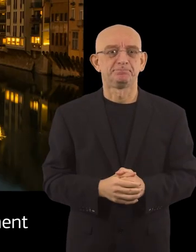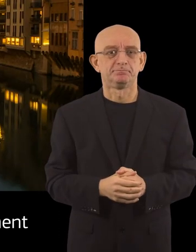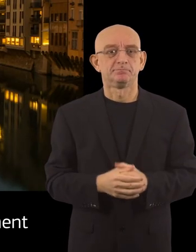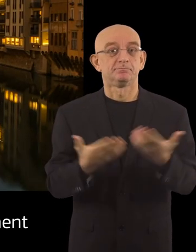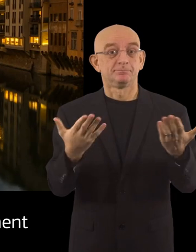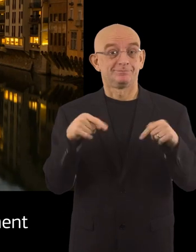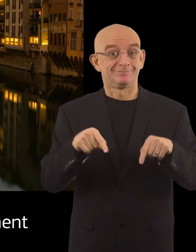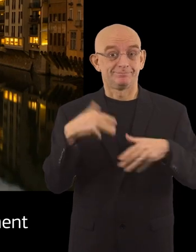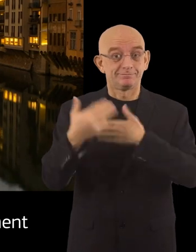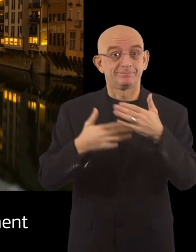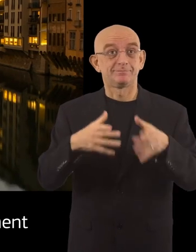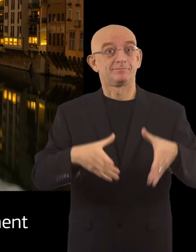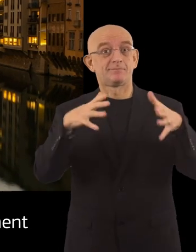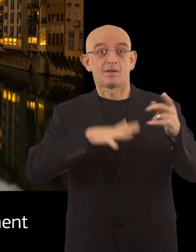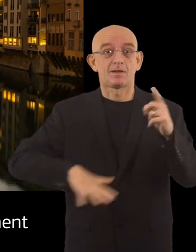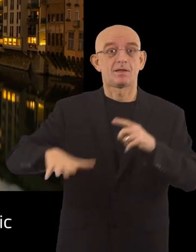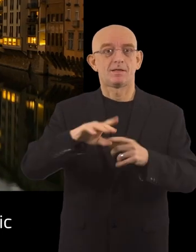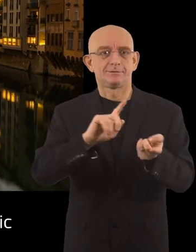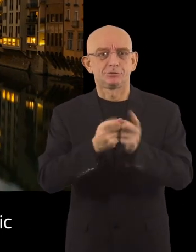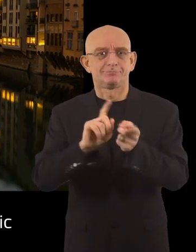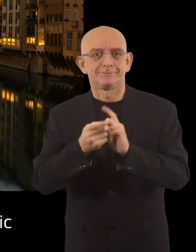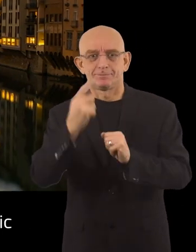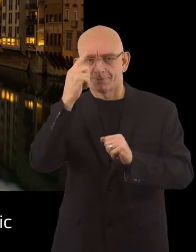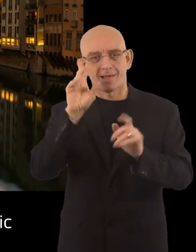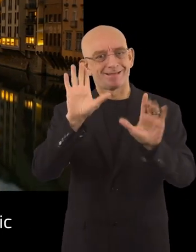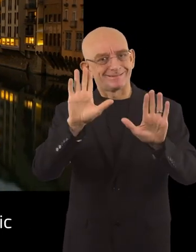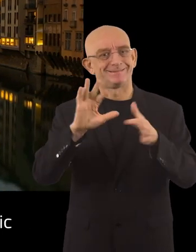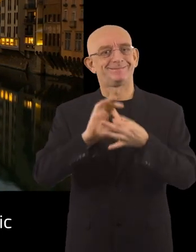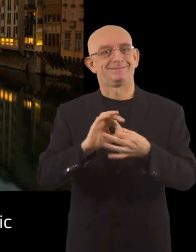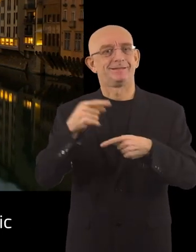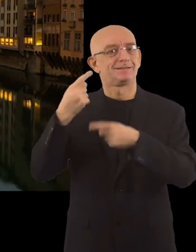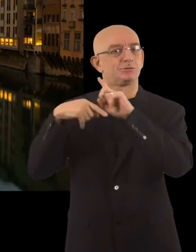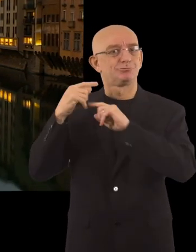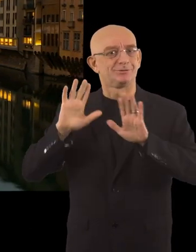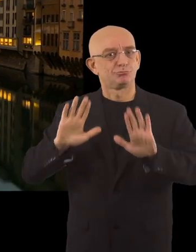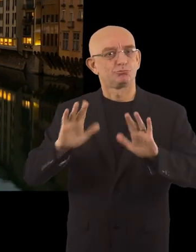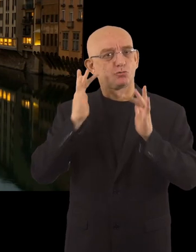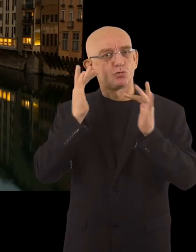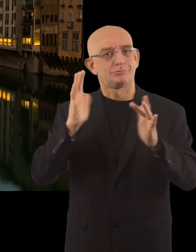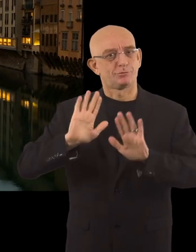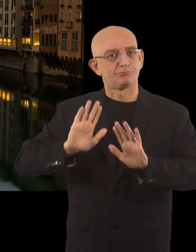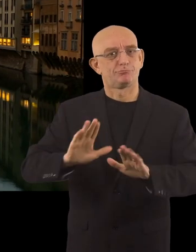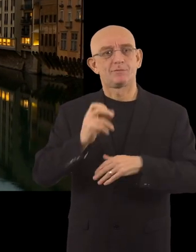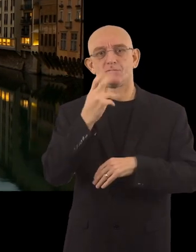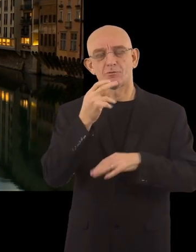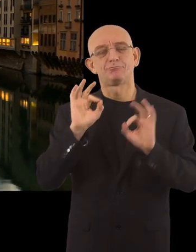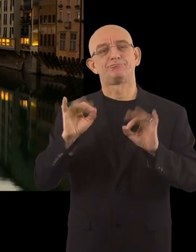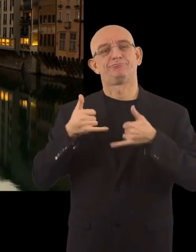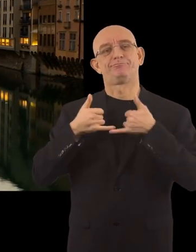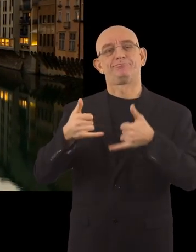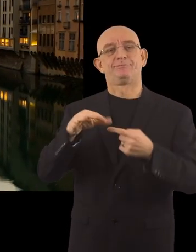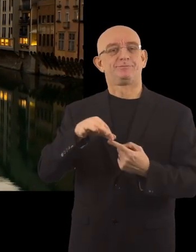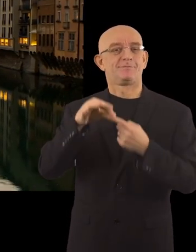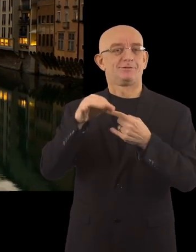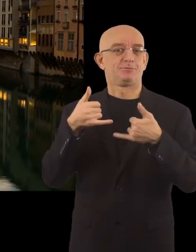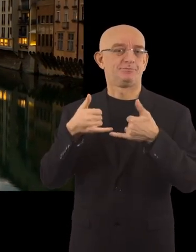For its improvement to the built environment, while remaining committed to its historic and cultural heritage, Florence wins a